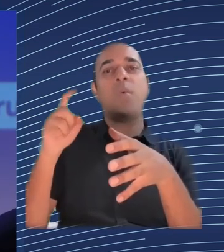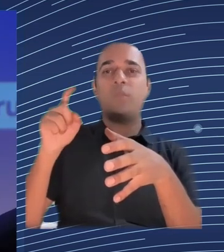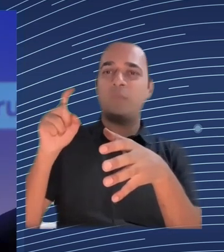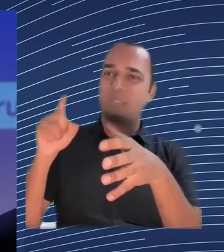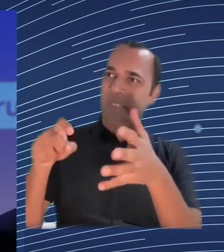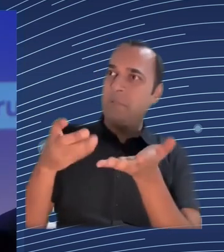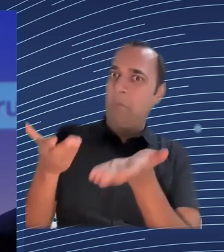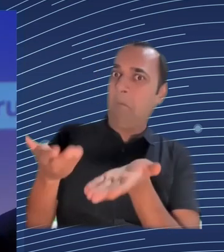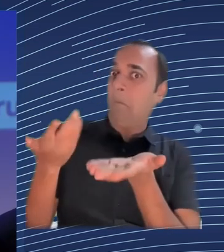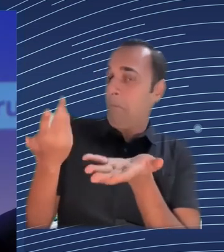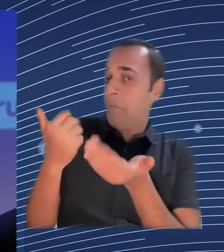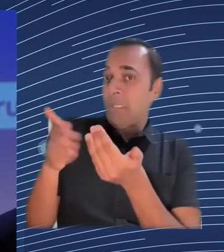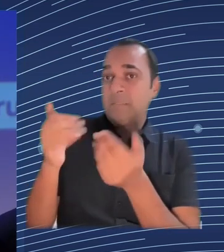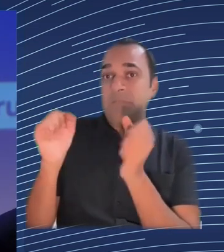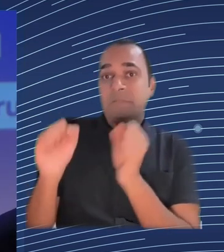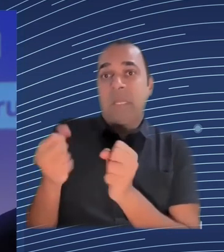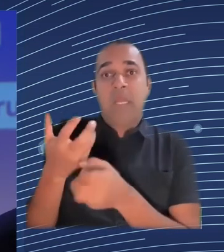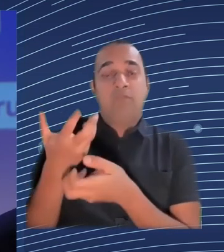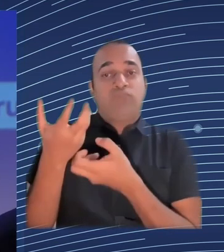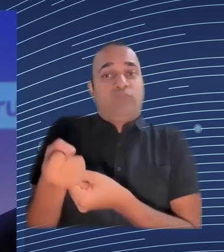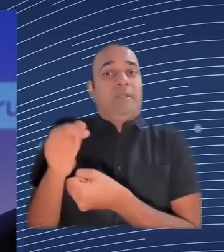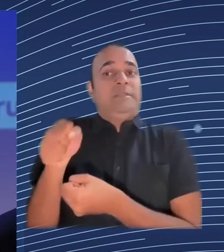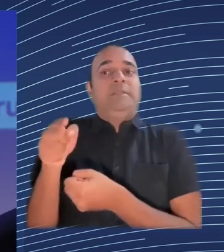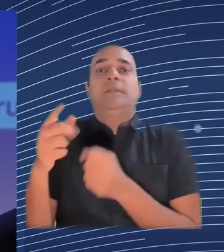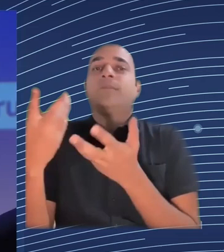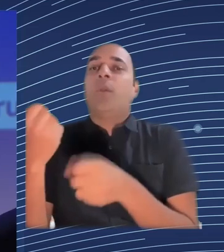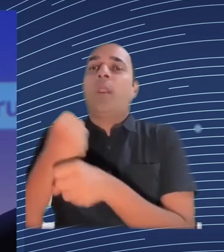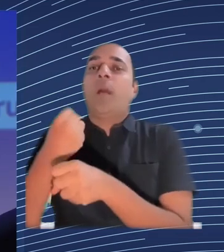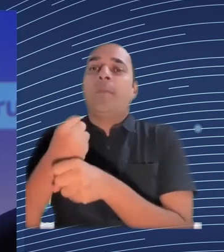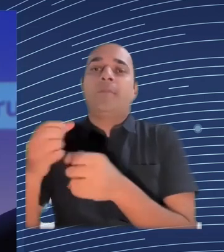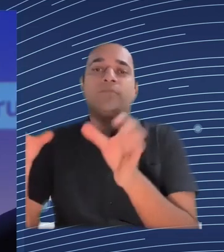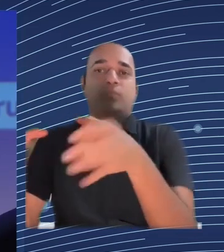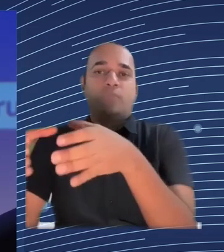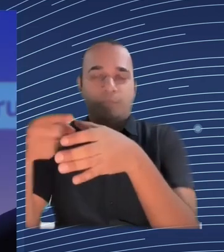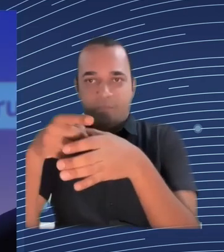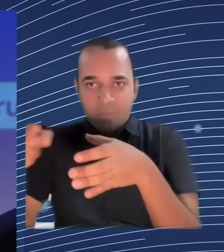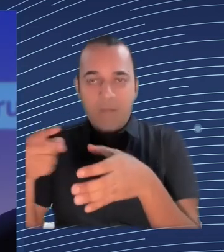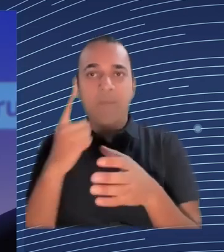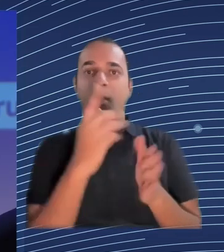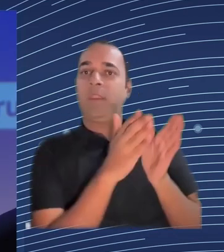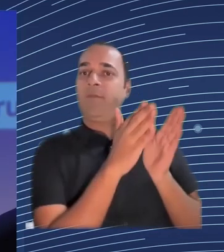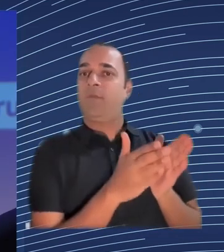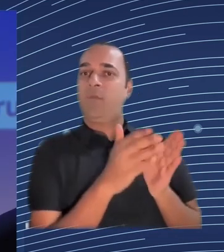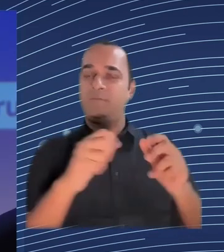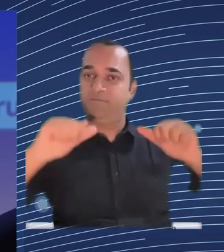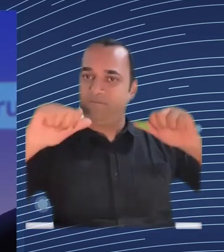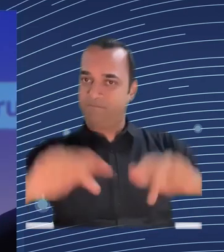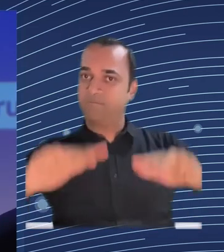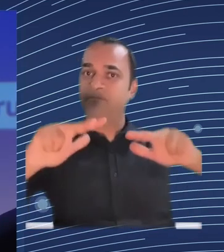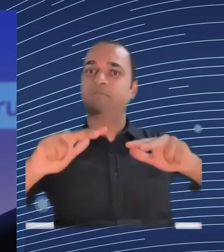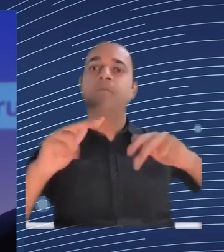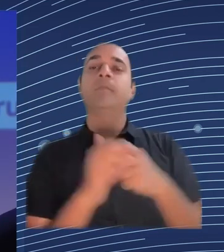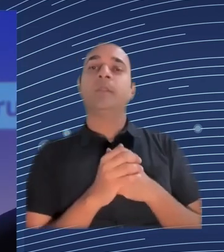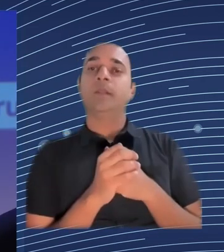from the beginning of the century and the other thing that we probably need is a